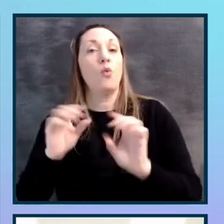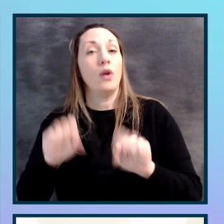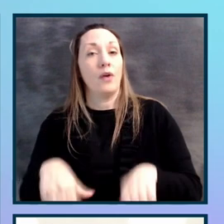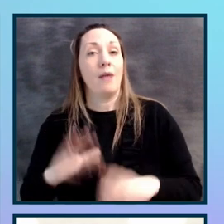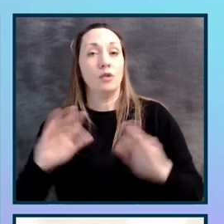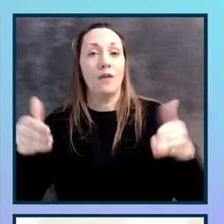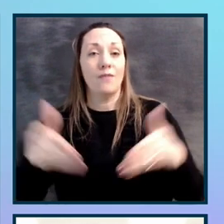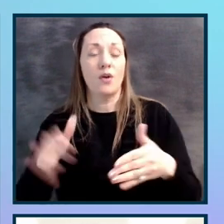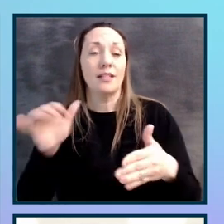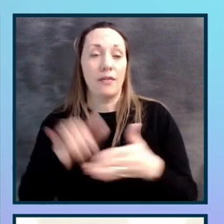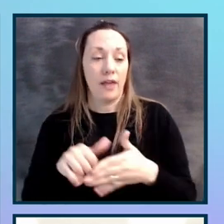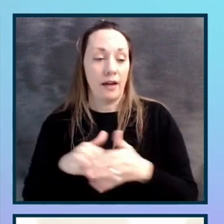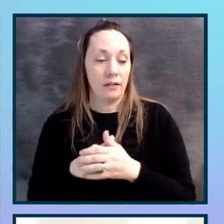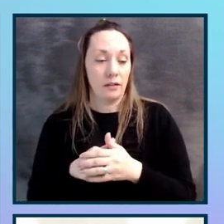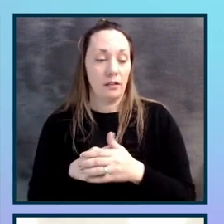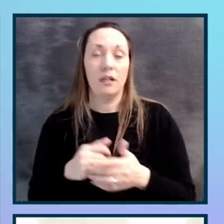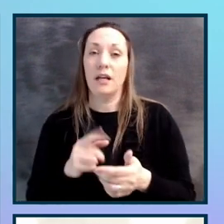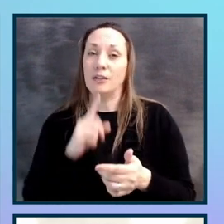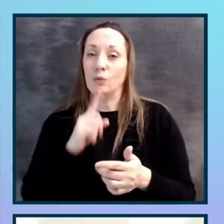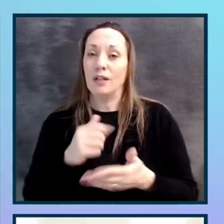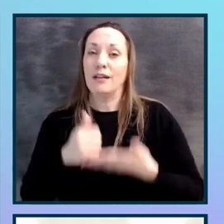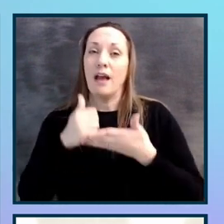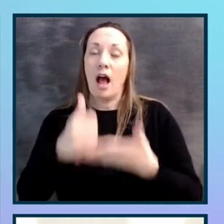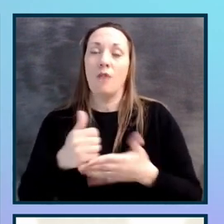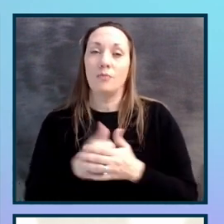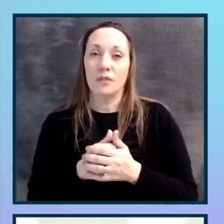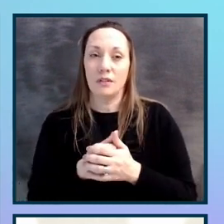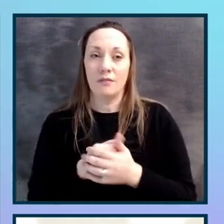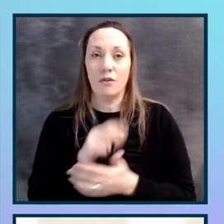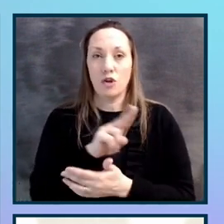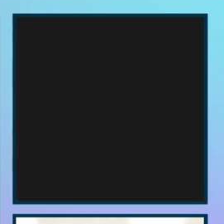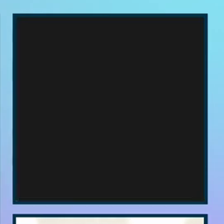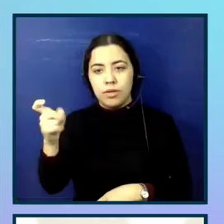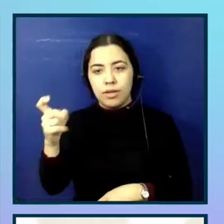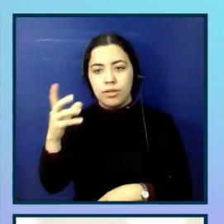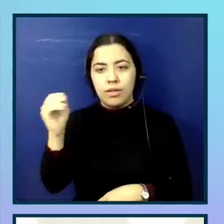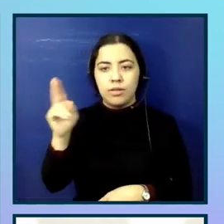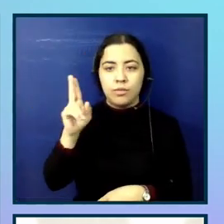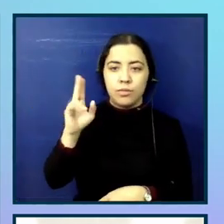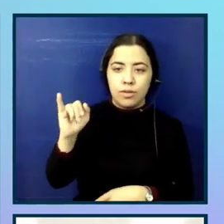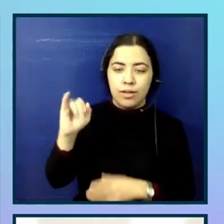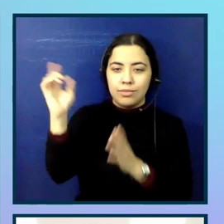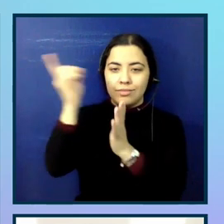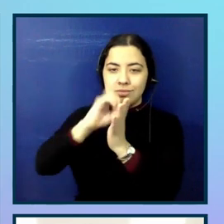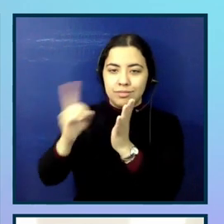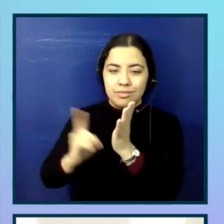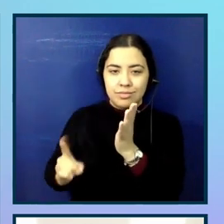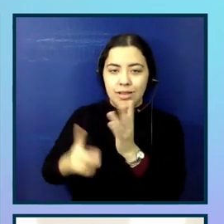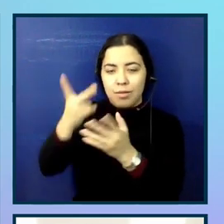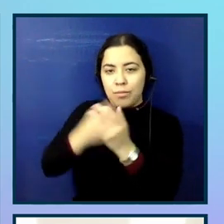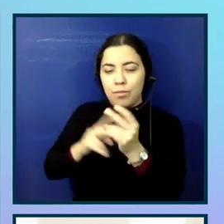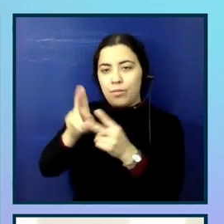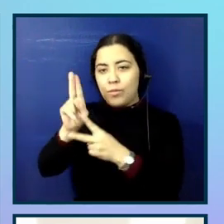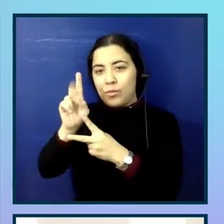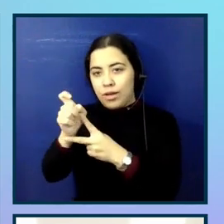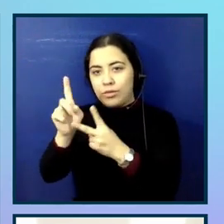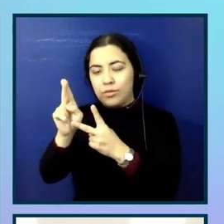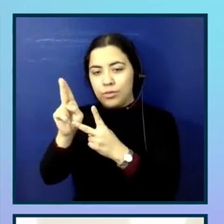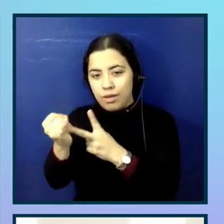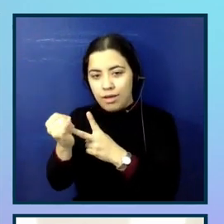focus on that, which really helps from both the UX and UI design perspective, but also from a code repository perspective.